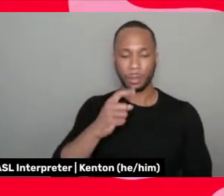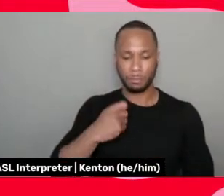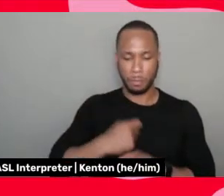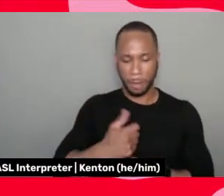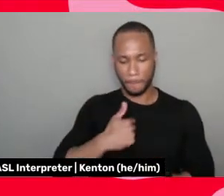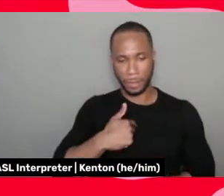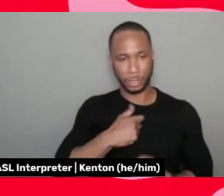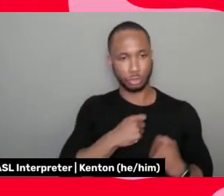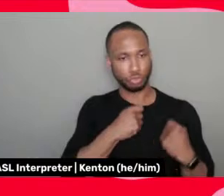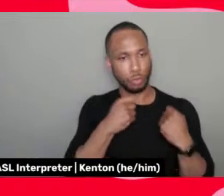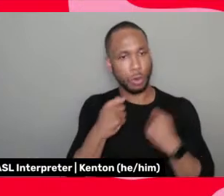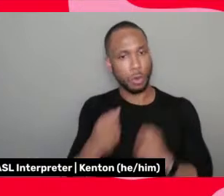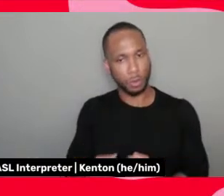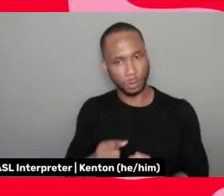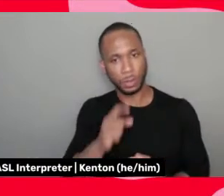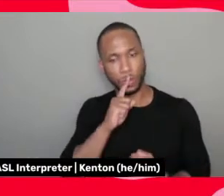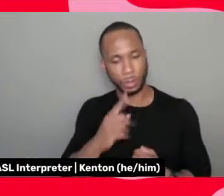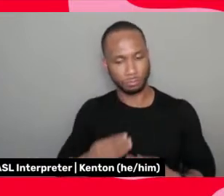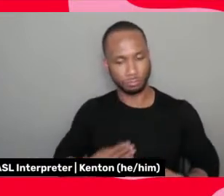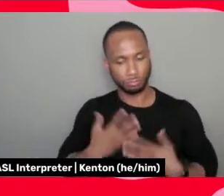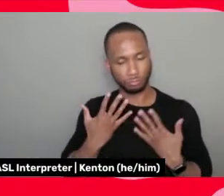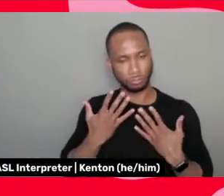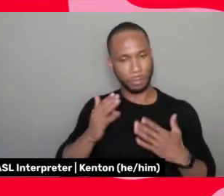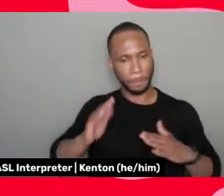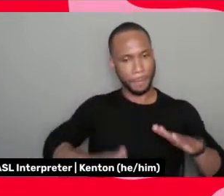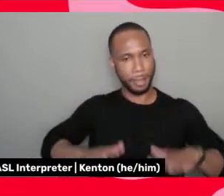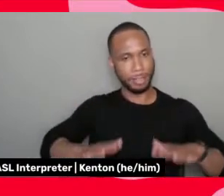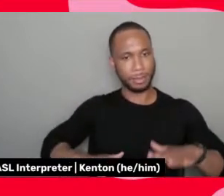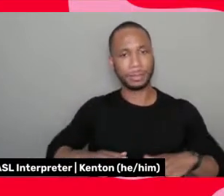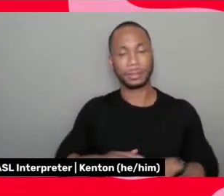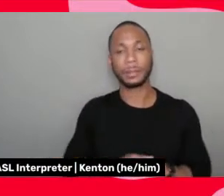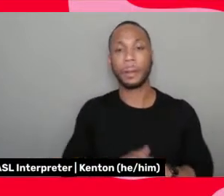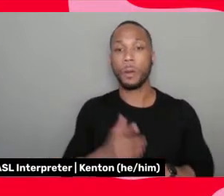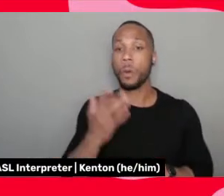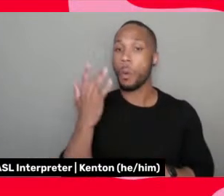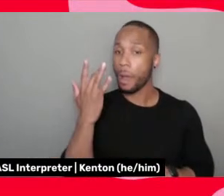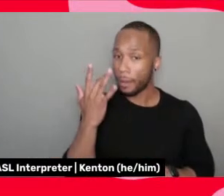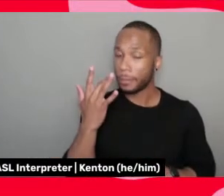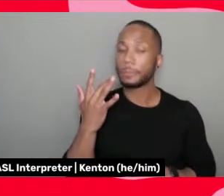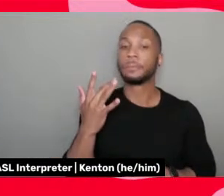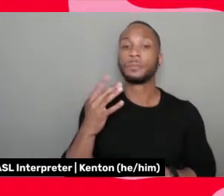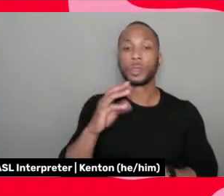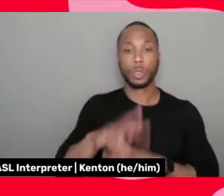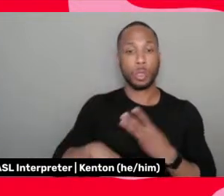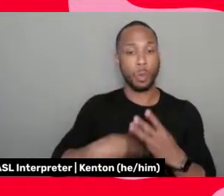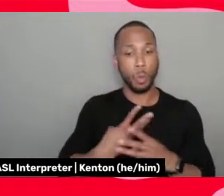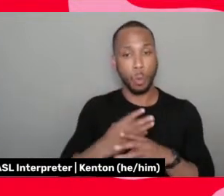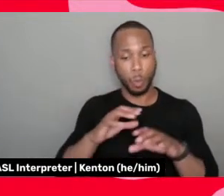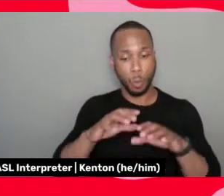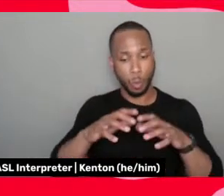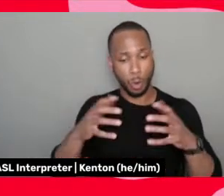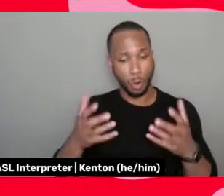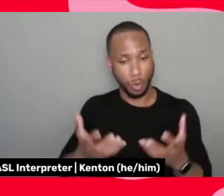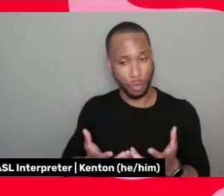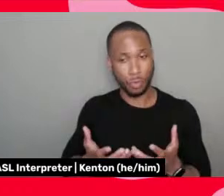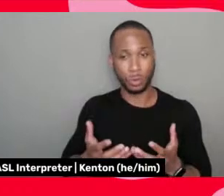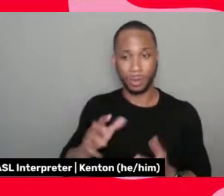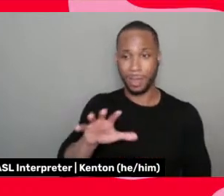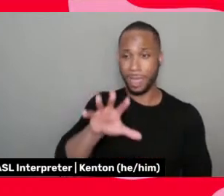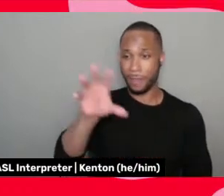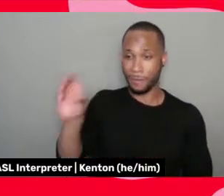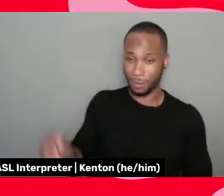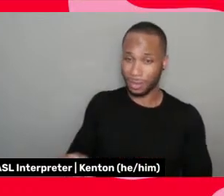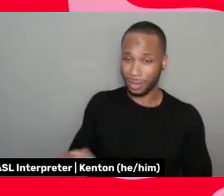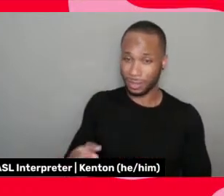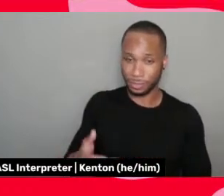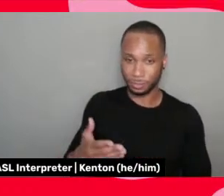made me, that gave me balance because the world, um, Africa gets the worst rap